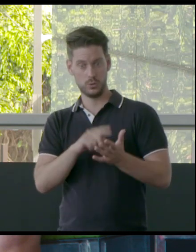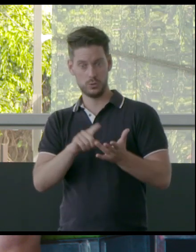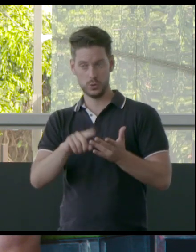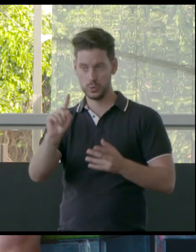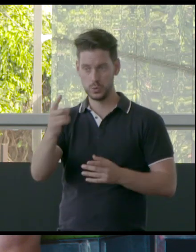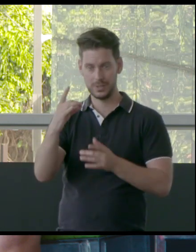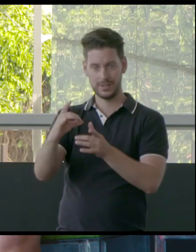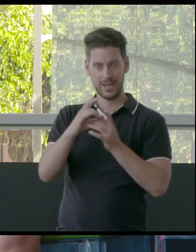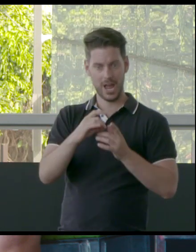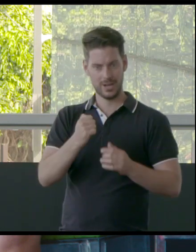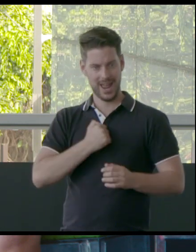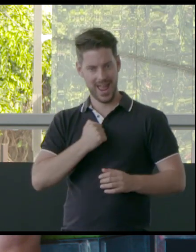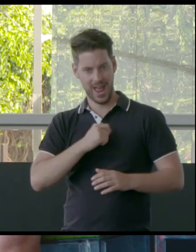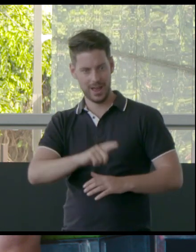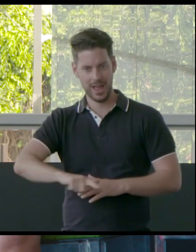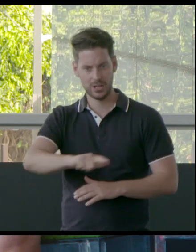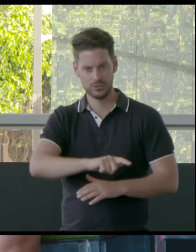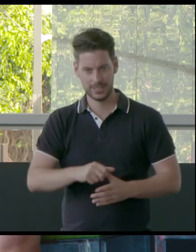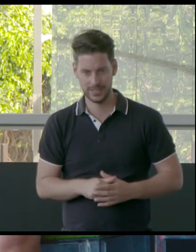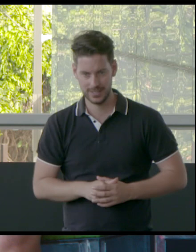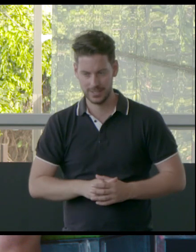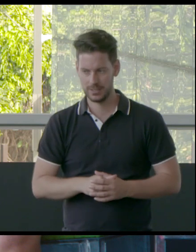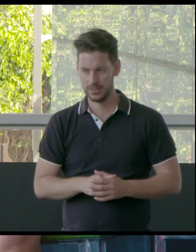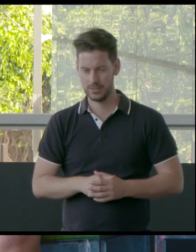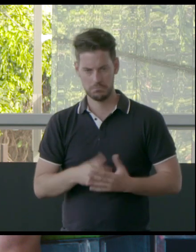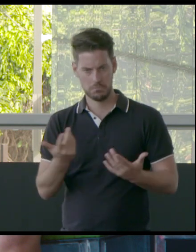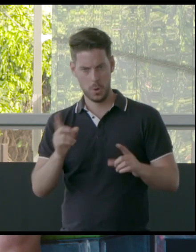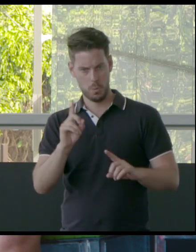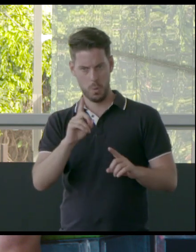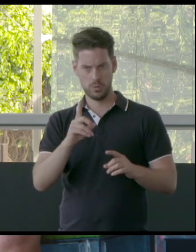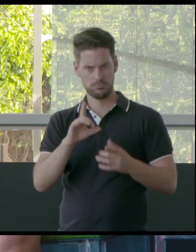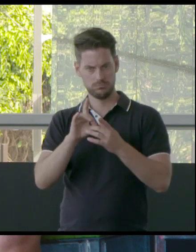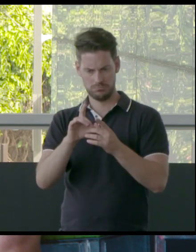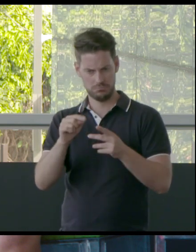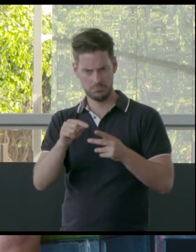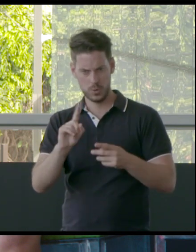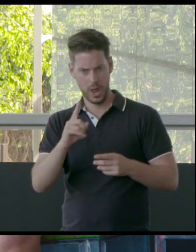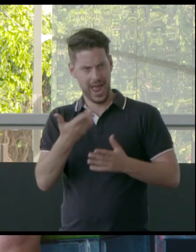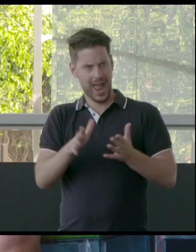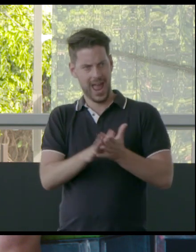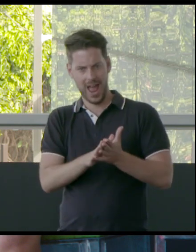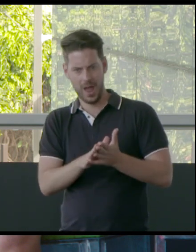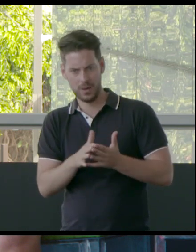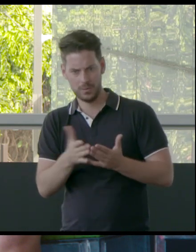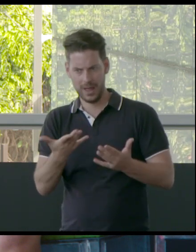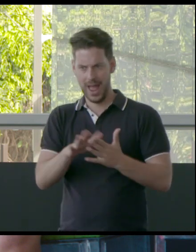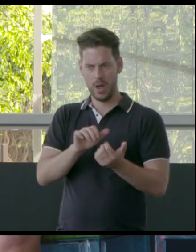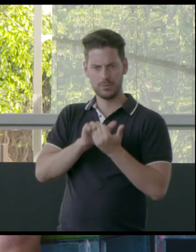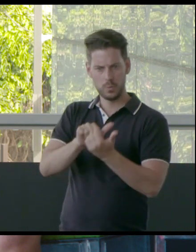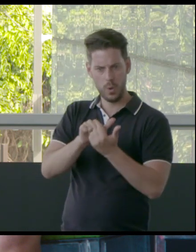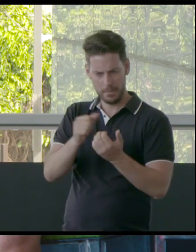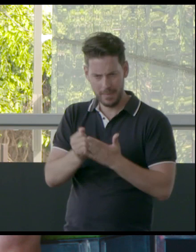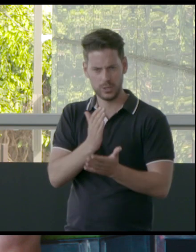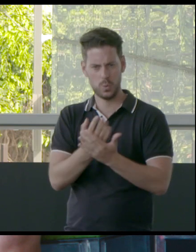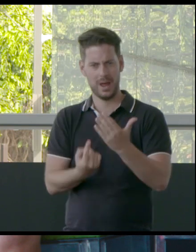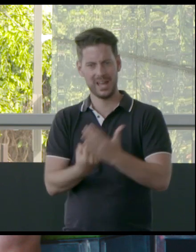in our country, what are they? How do they do that? And how do we work together to ensure it is engaged?